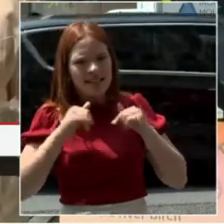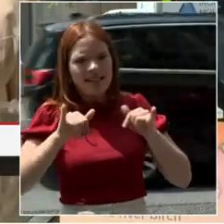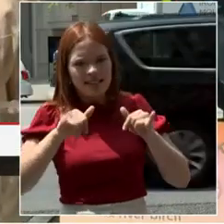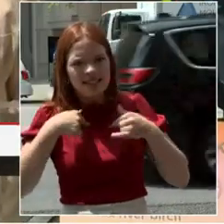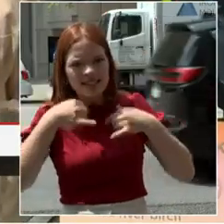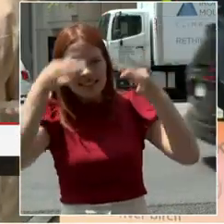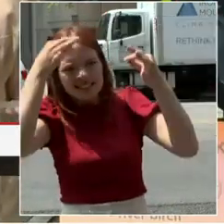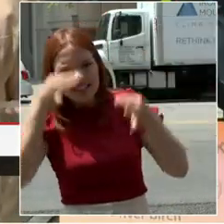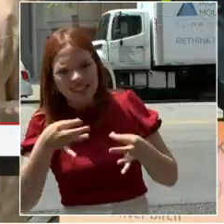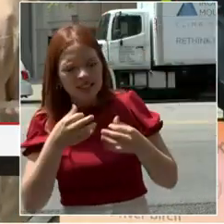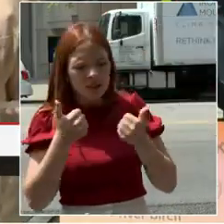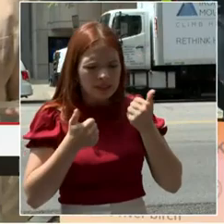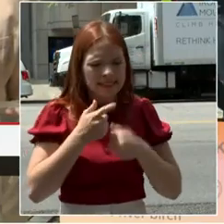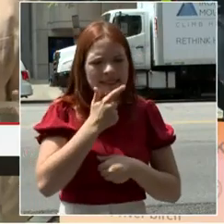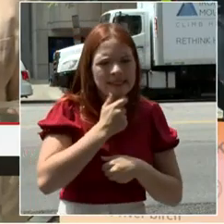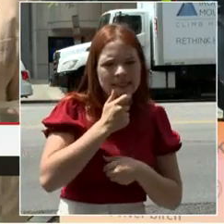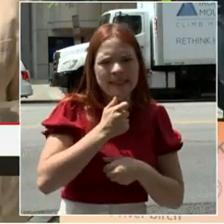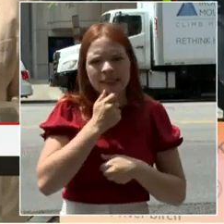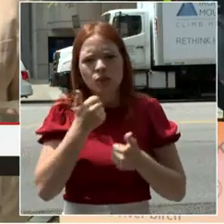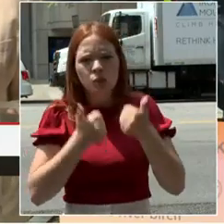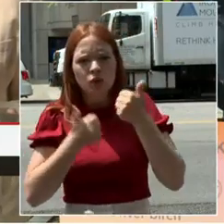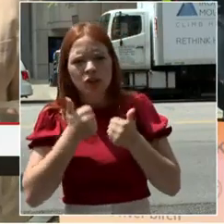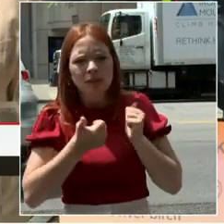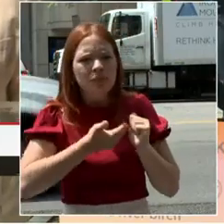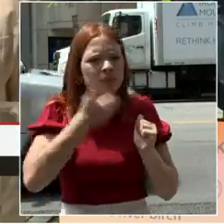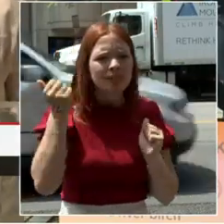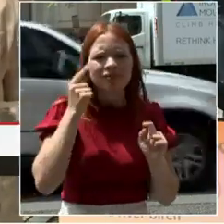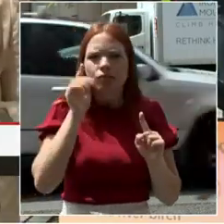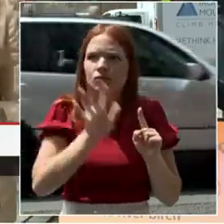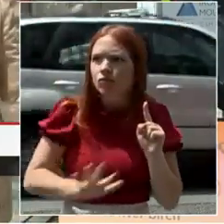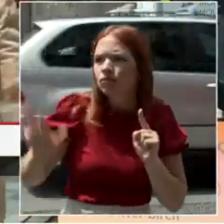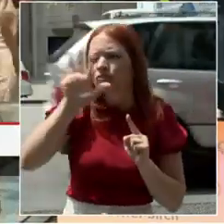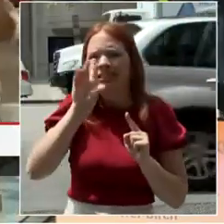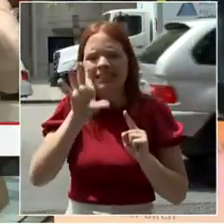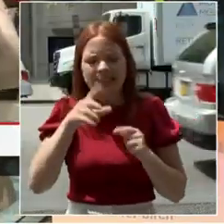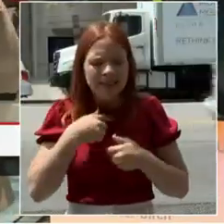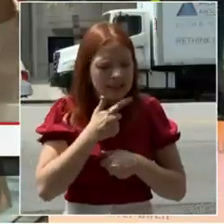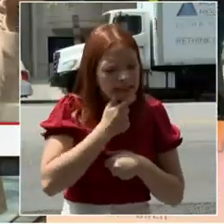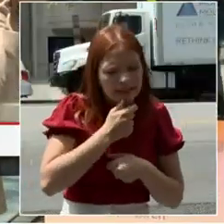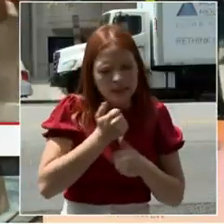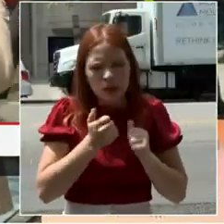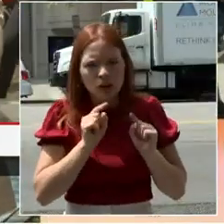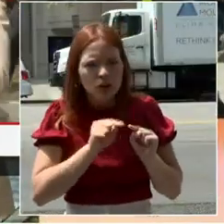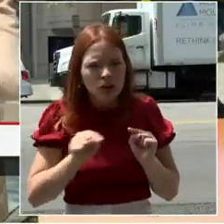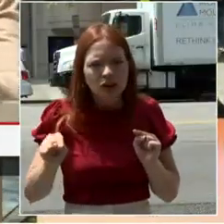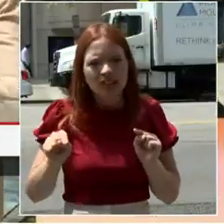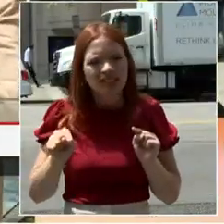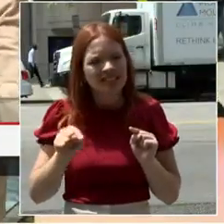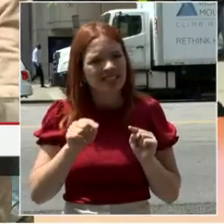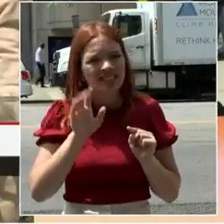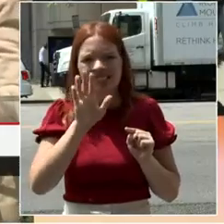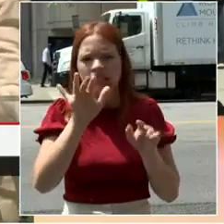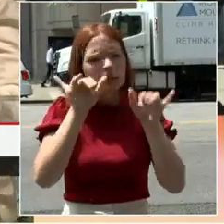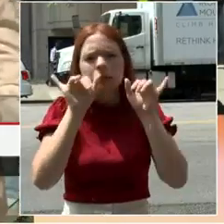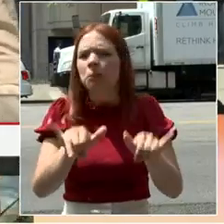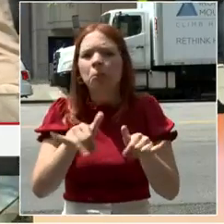possible. And this this process will be no different. Any other press questions? Yes.